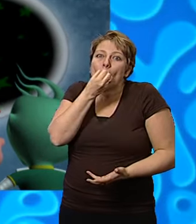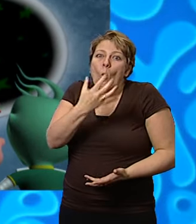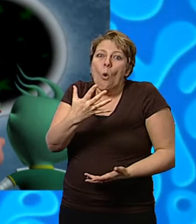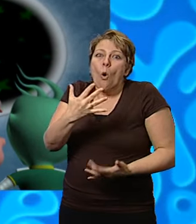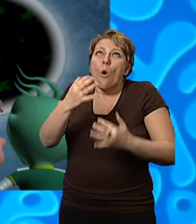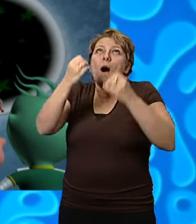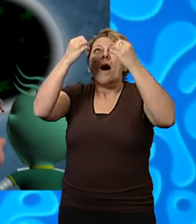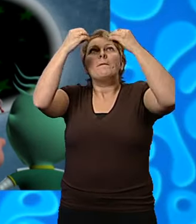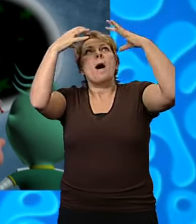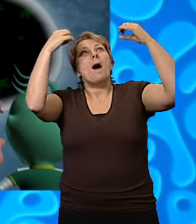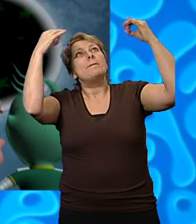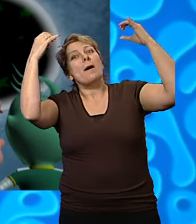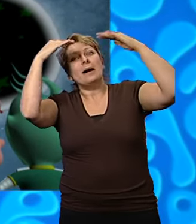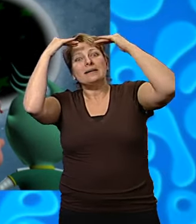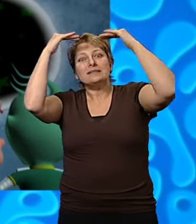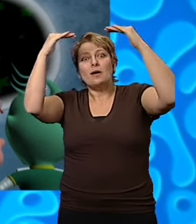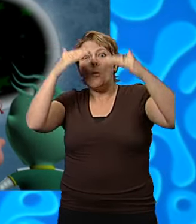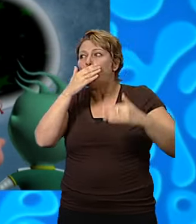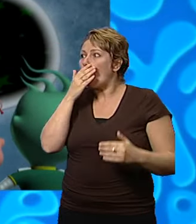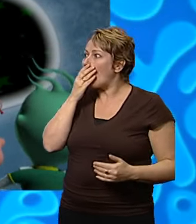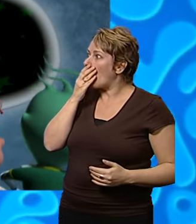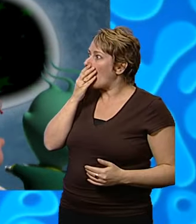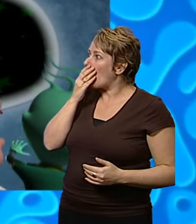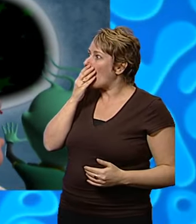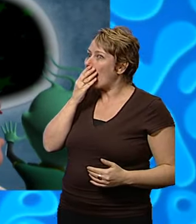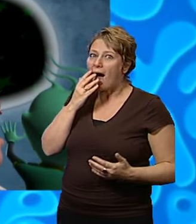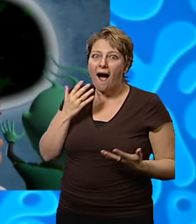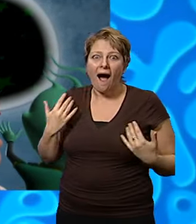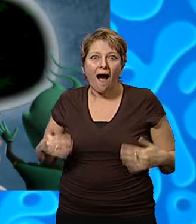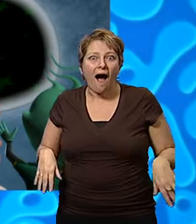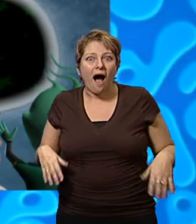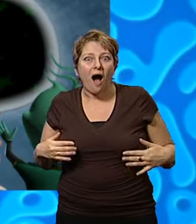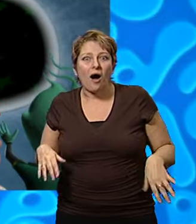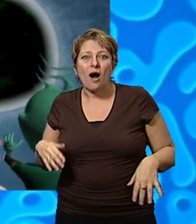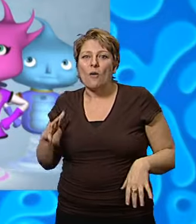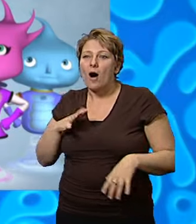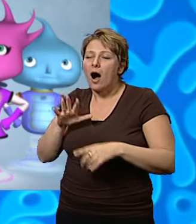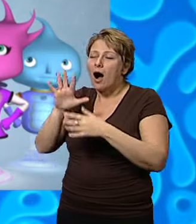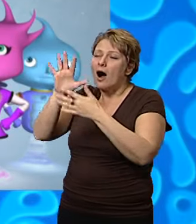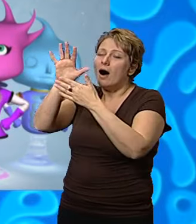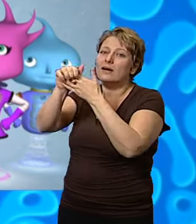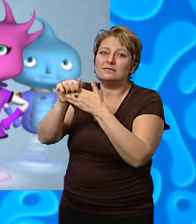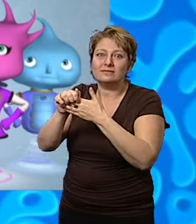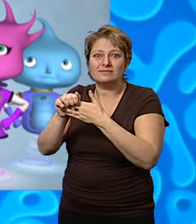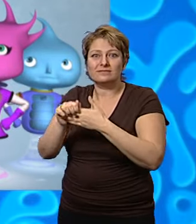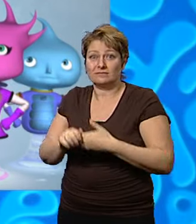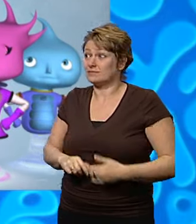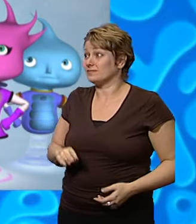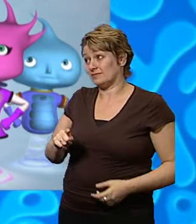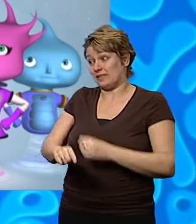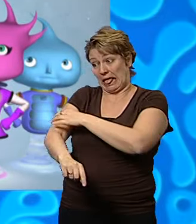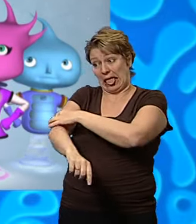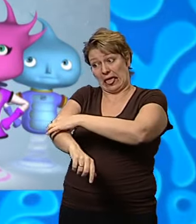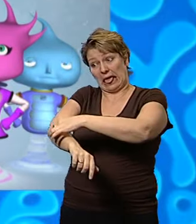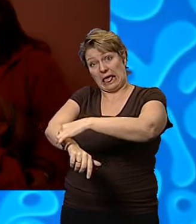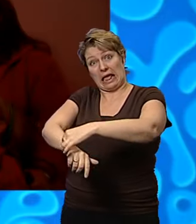the ceiling. Wow. I want to reach up and touch them. You could if Nina's arms were long enough.